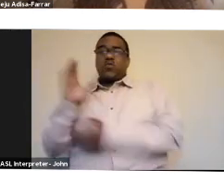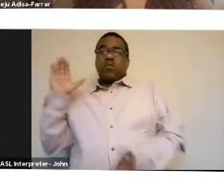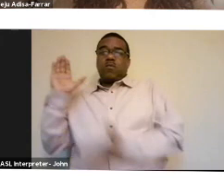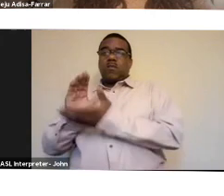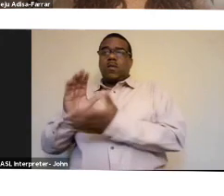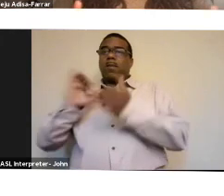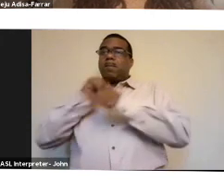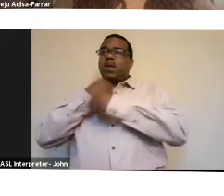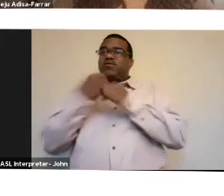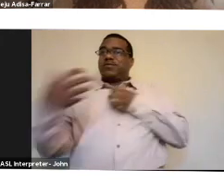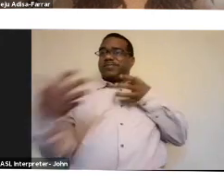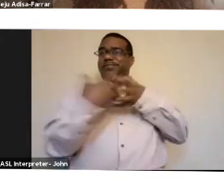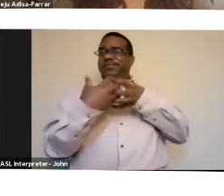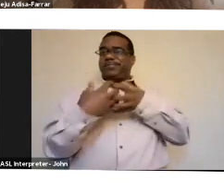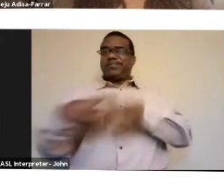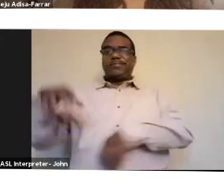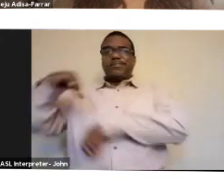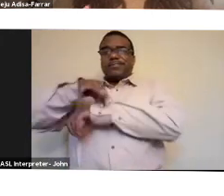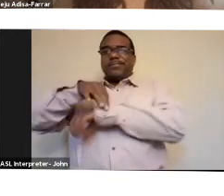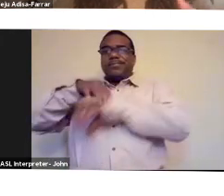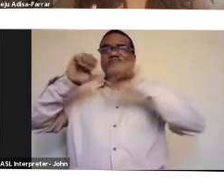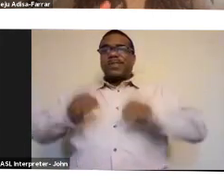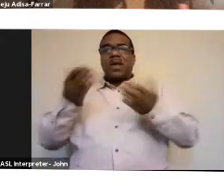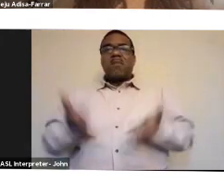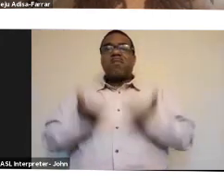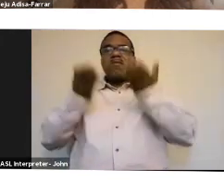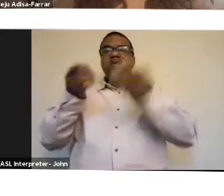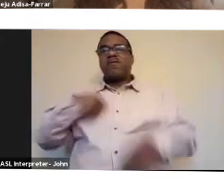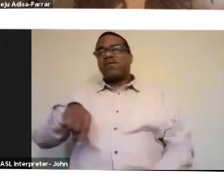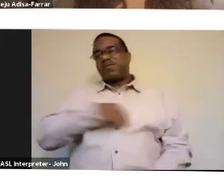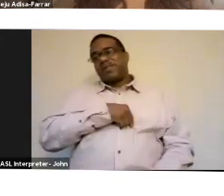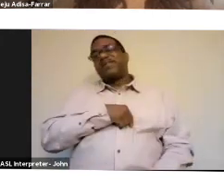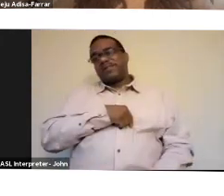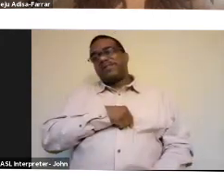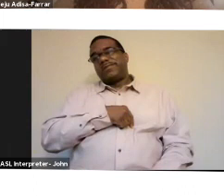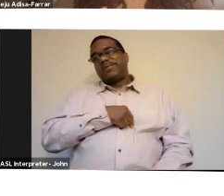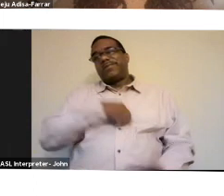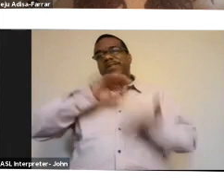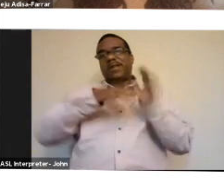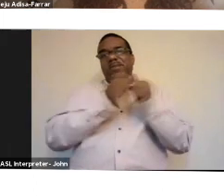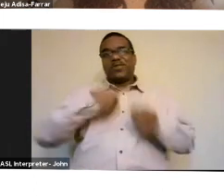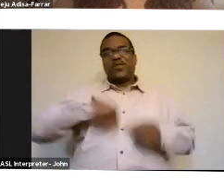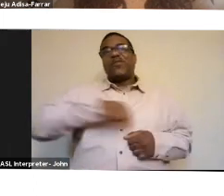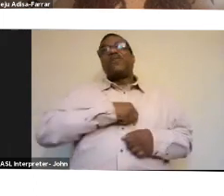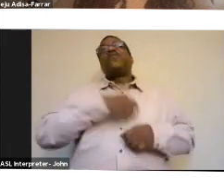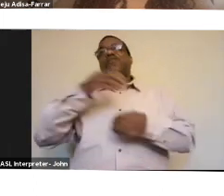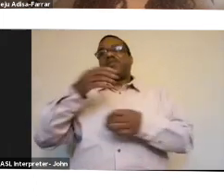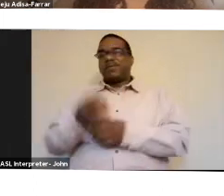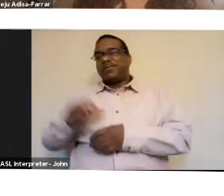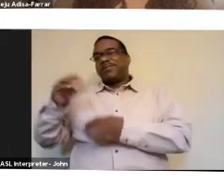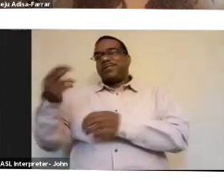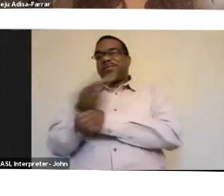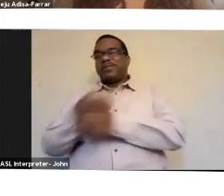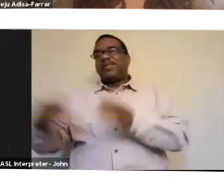what our planet can actually provide for us, and that we're regenerating in the process, and that we have what we need to